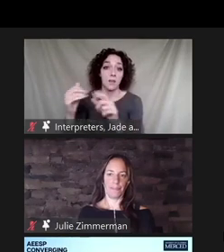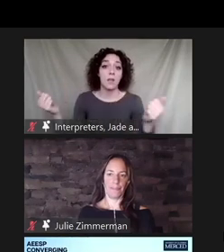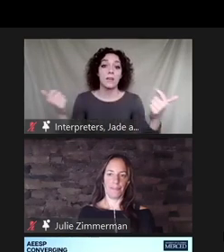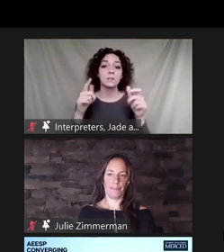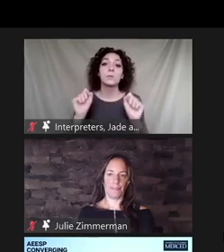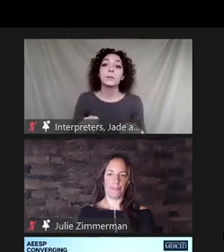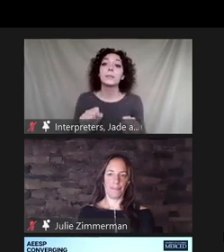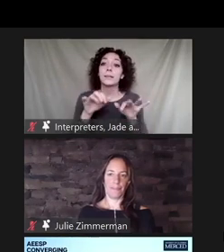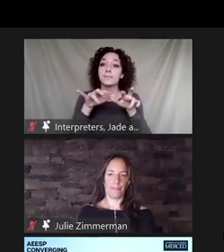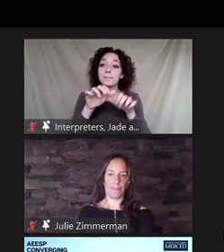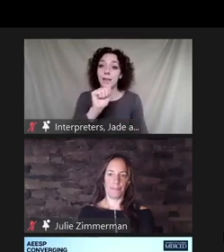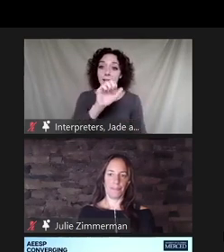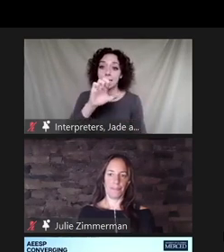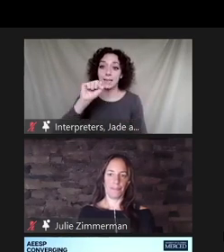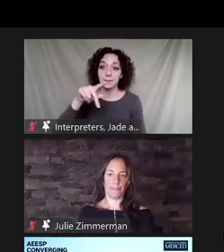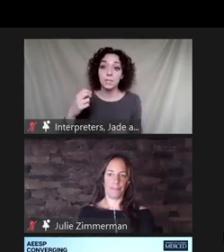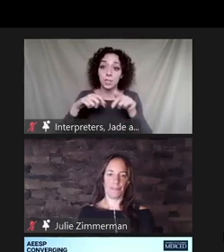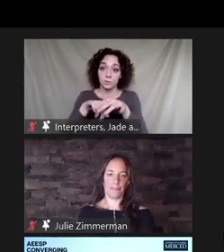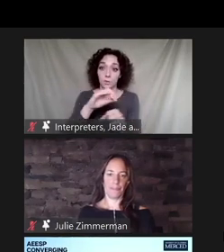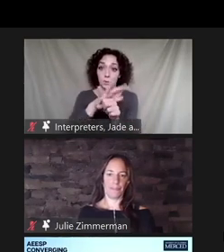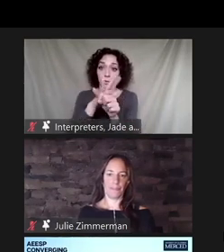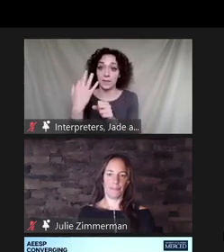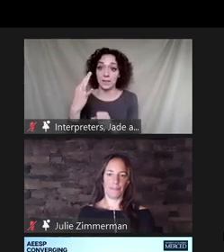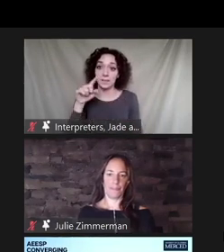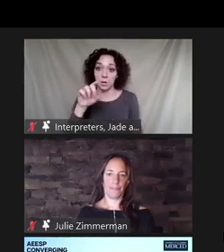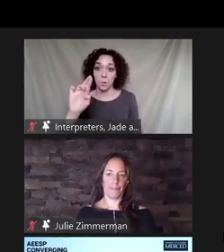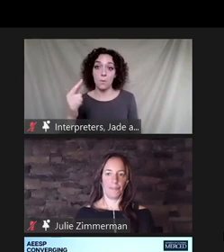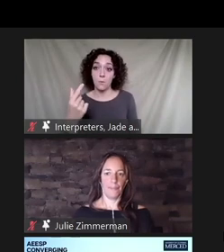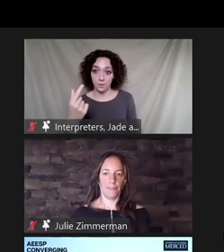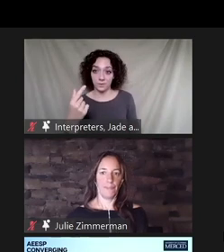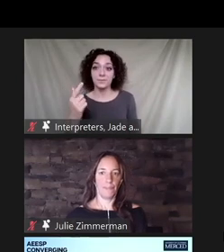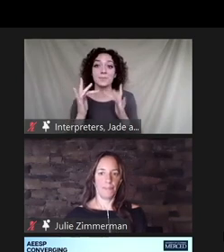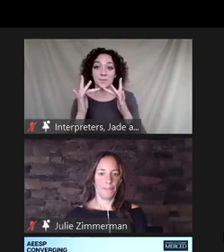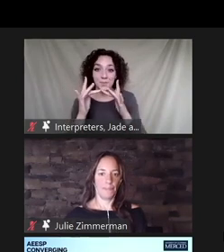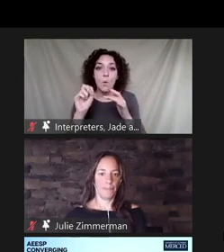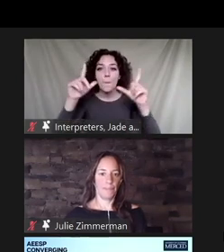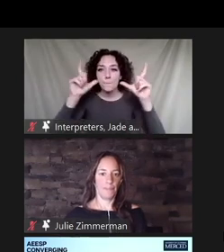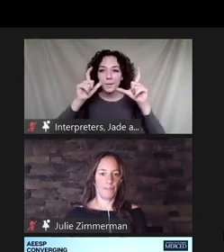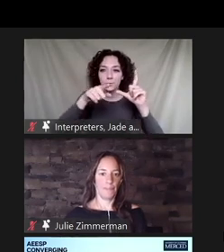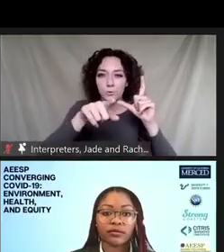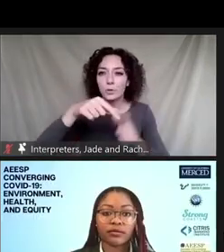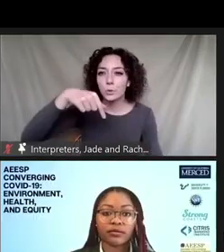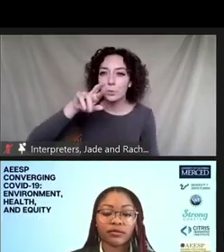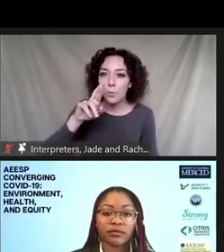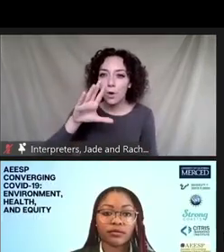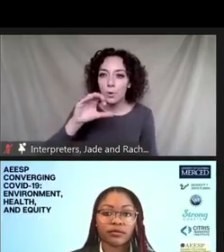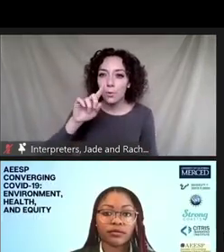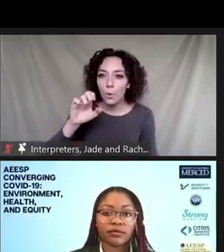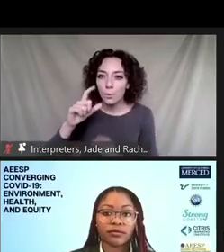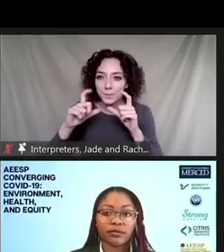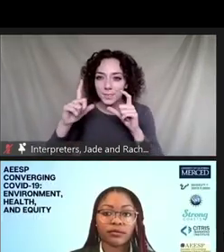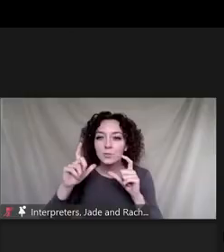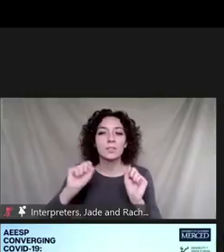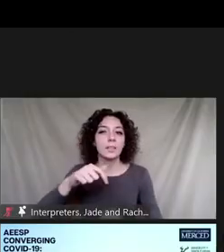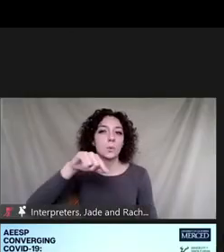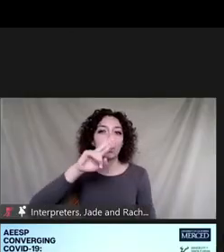on the aespconvergentcovid19.org or take a picture of this QR code to get to the quiz